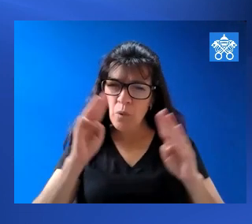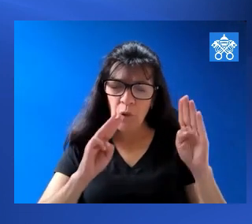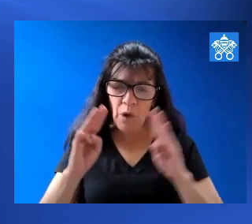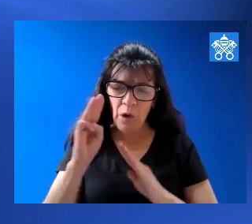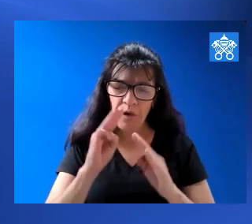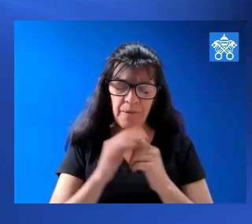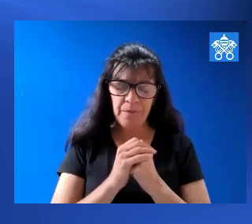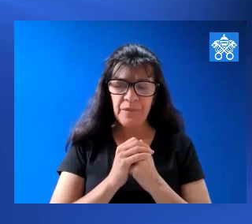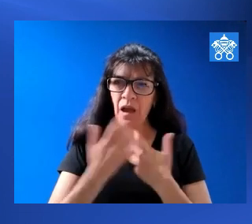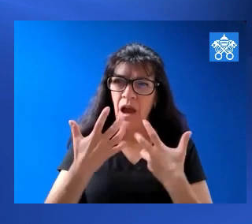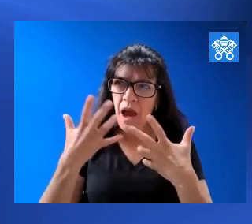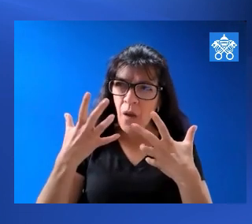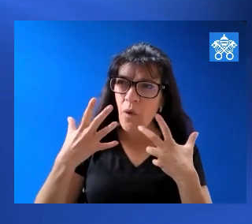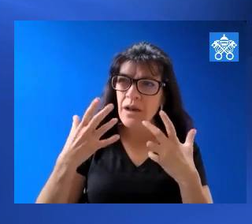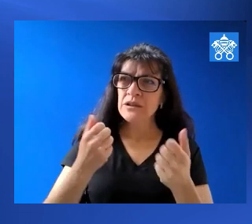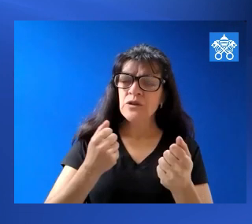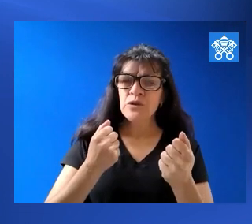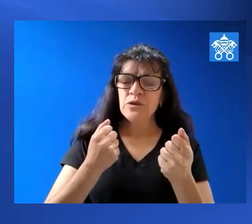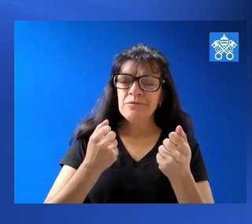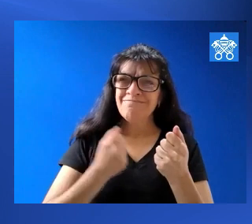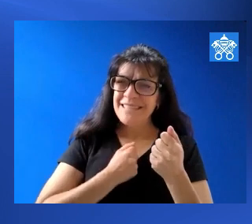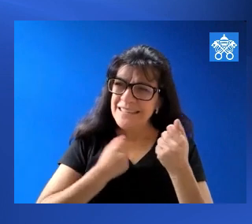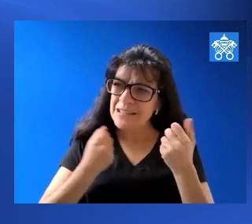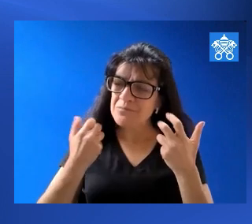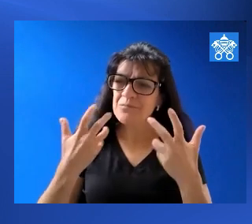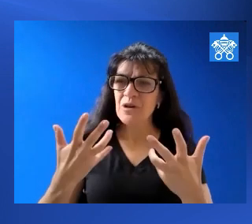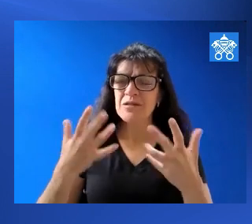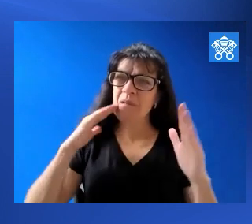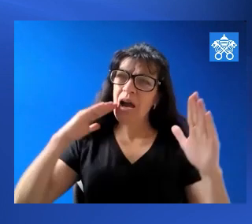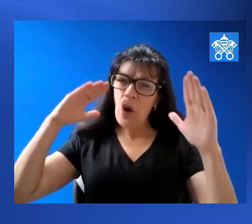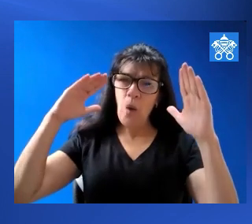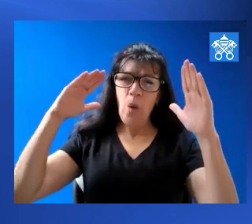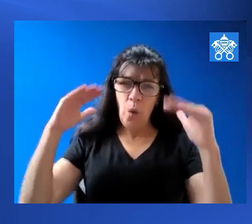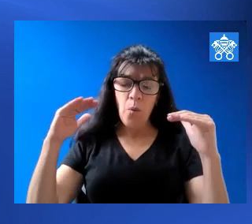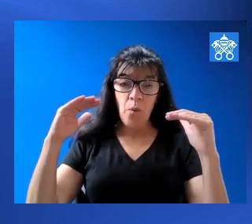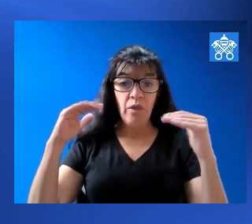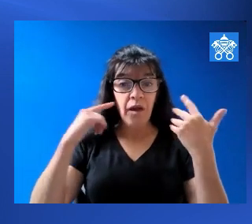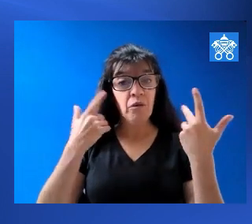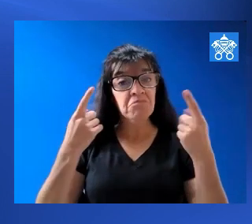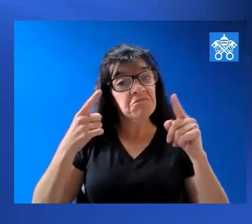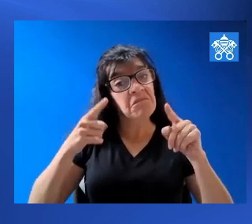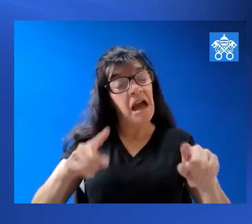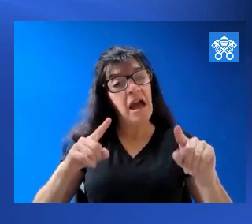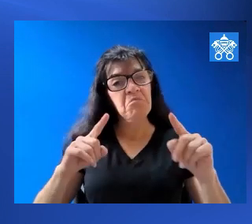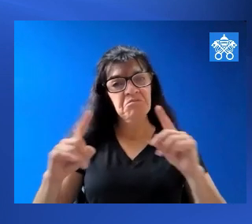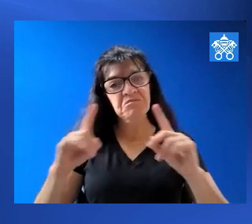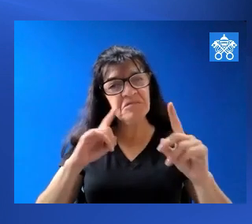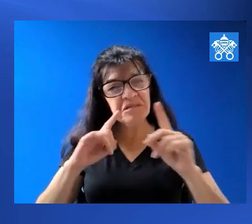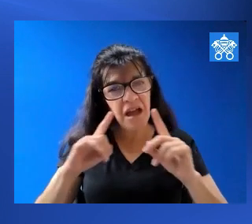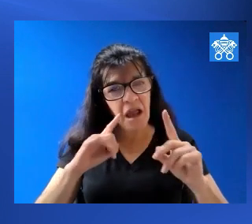I wish to express my hope that there will be a sincere dialogue